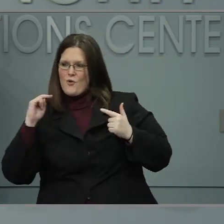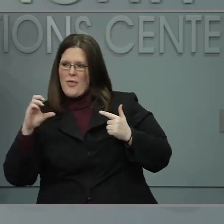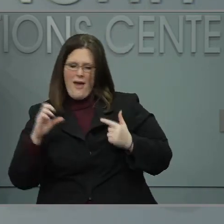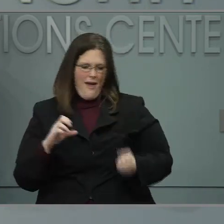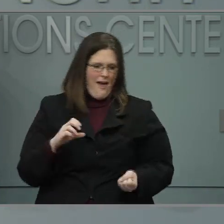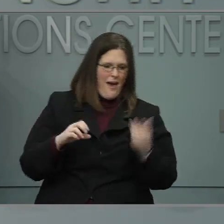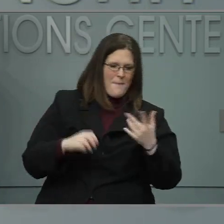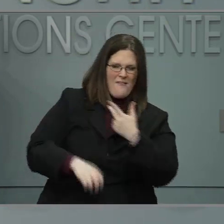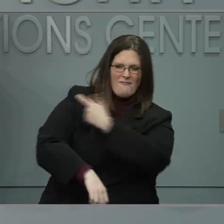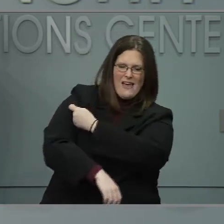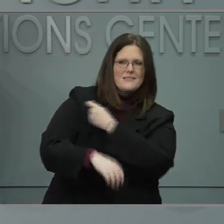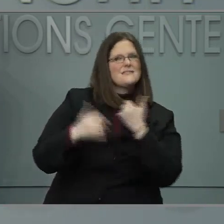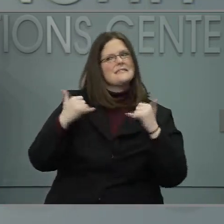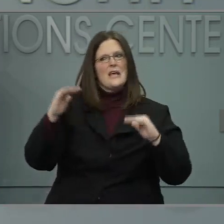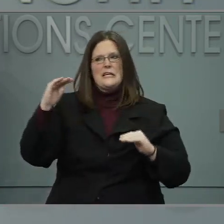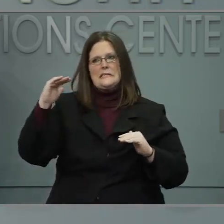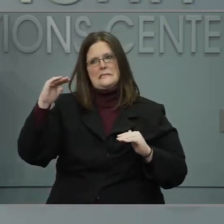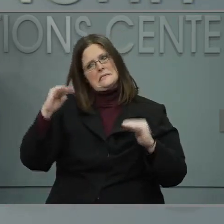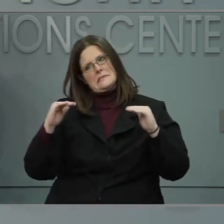Cohen talk about specifics on that.